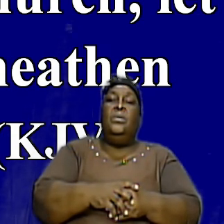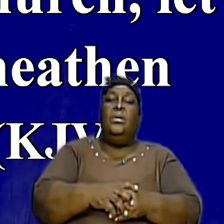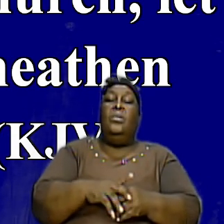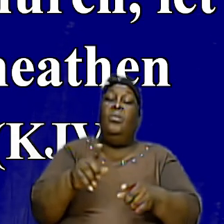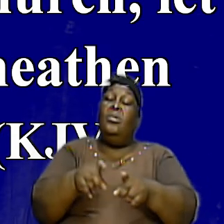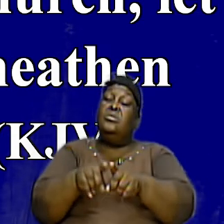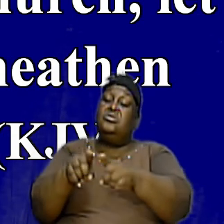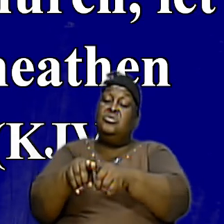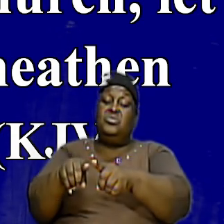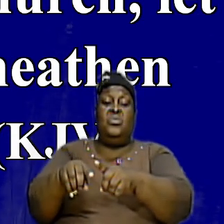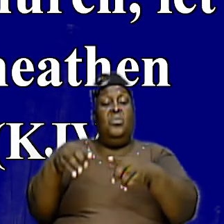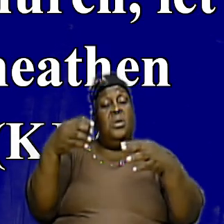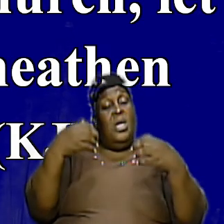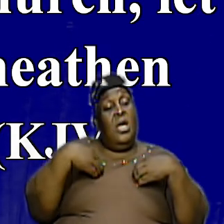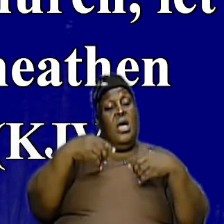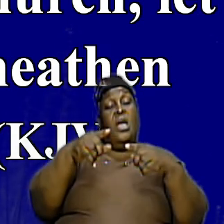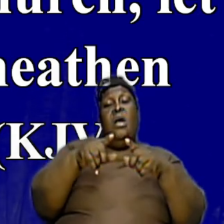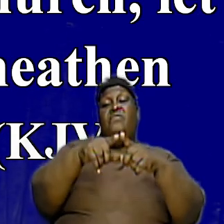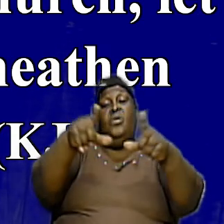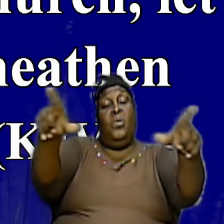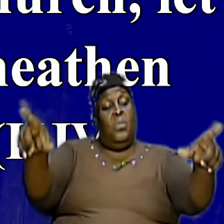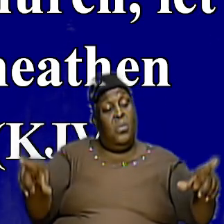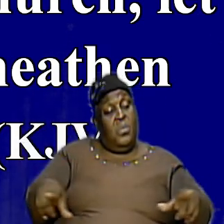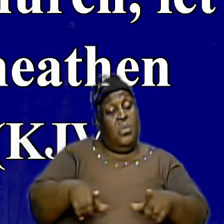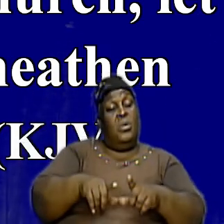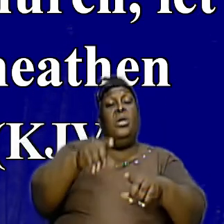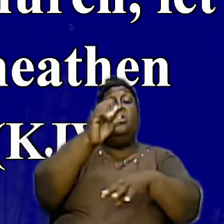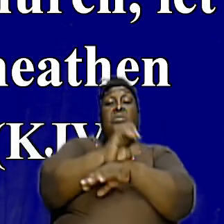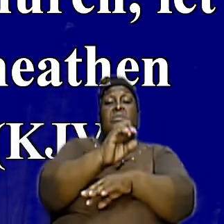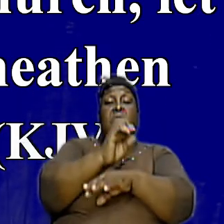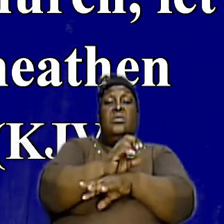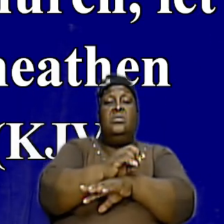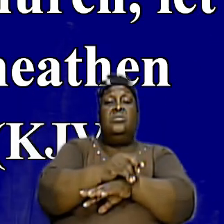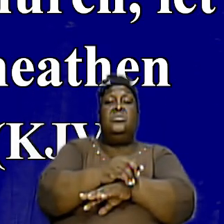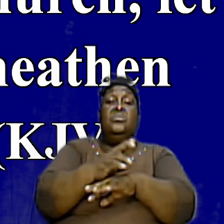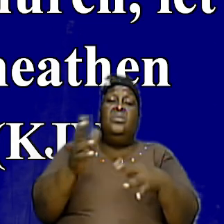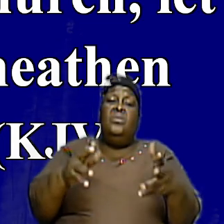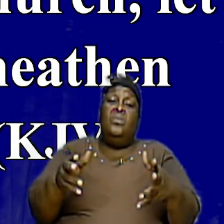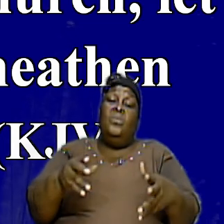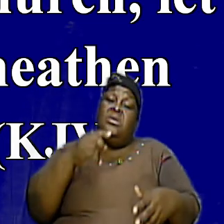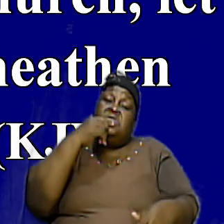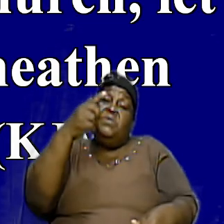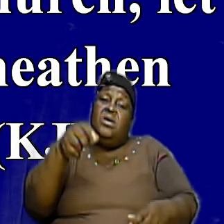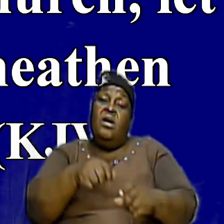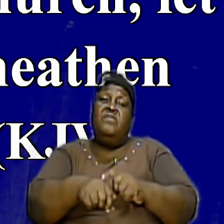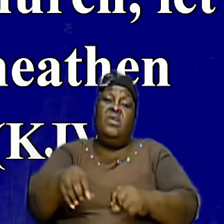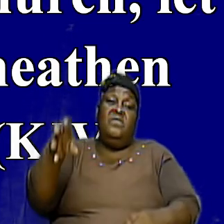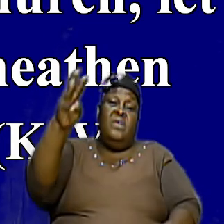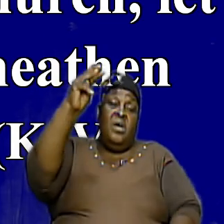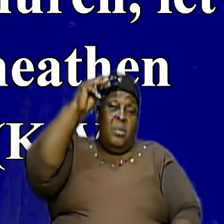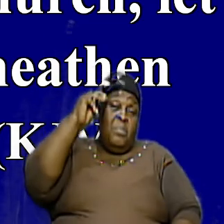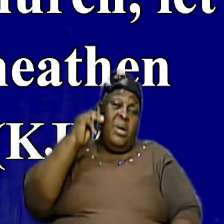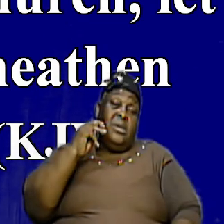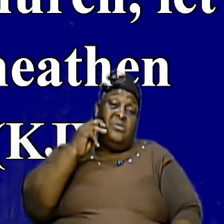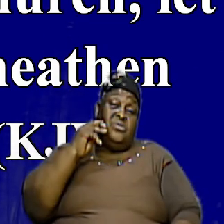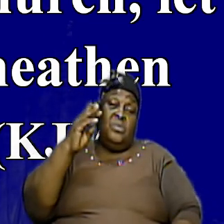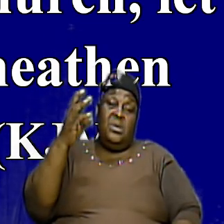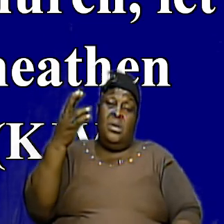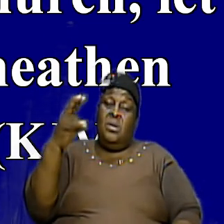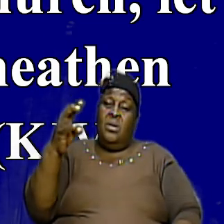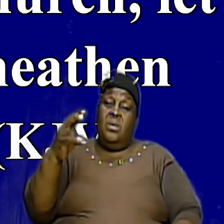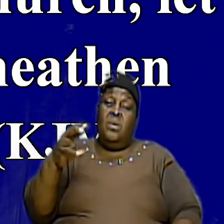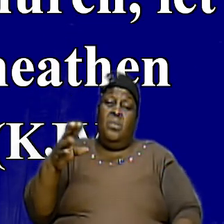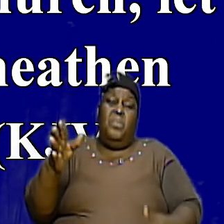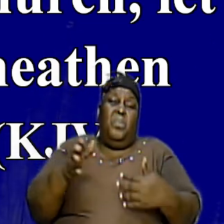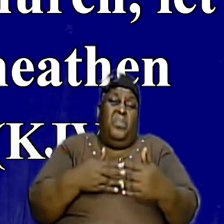Also Have The Local Church Which Is What Is Being Spoken Of In Matthew Chapter 18 So Whether It Is Here In Jamaica Or It Is In The U